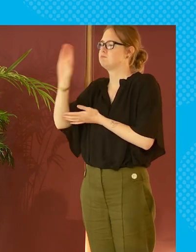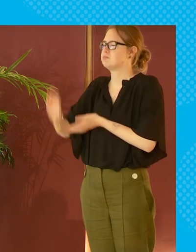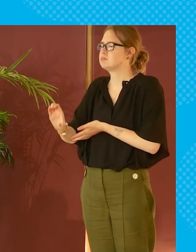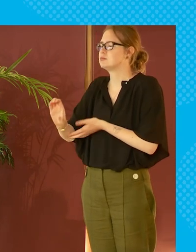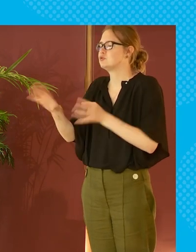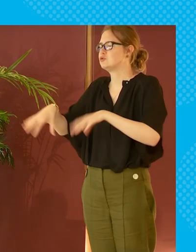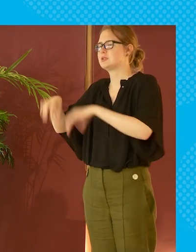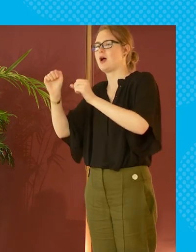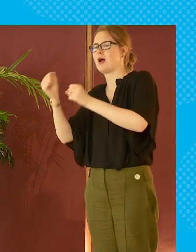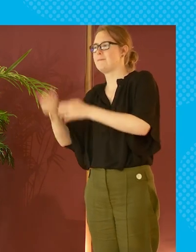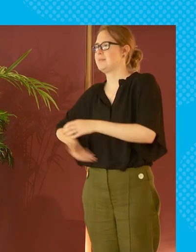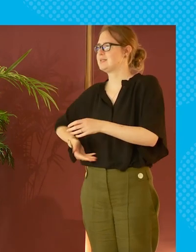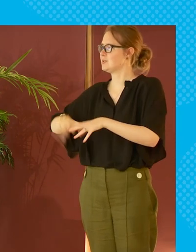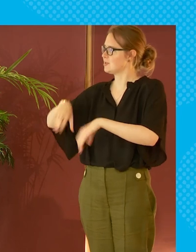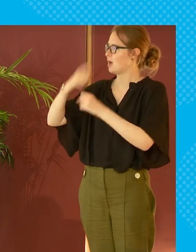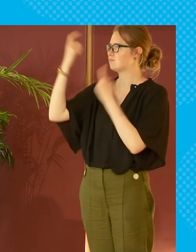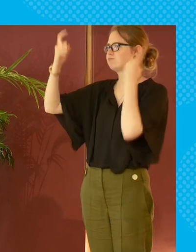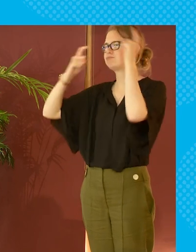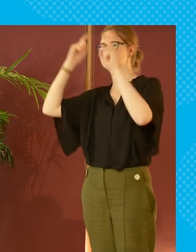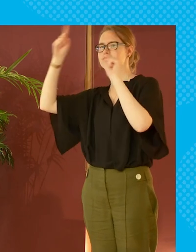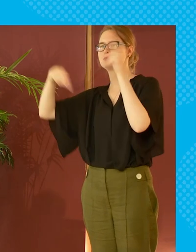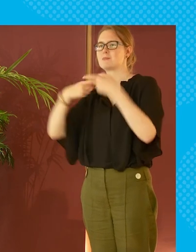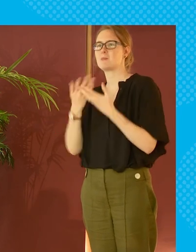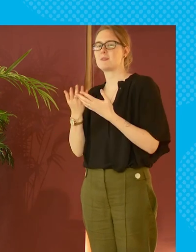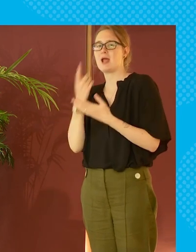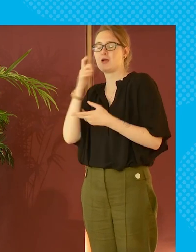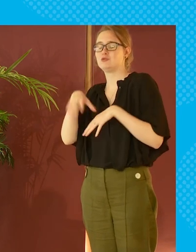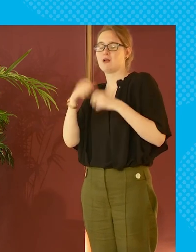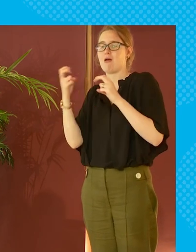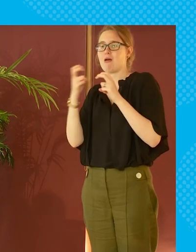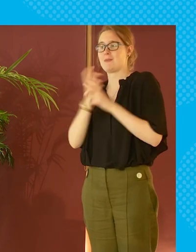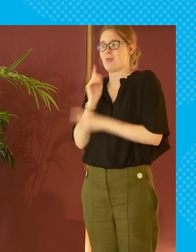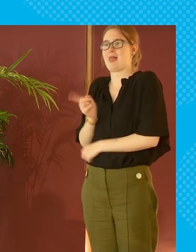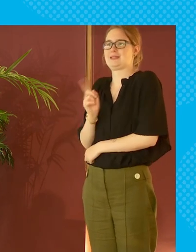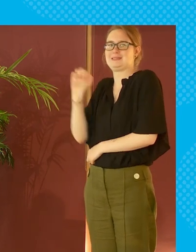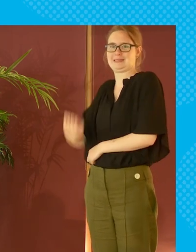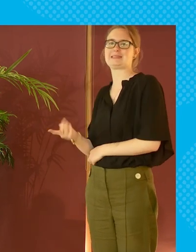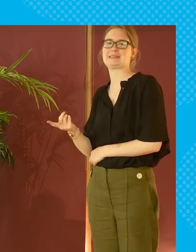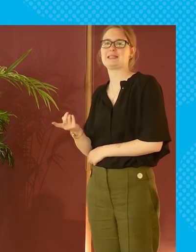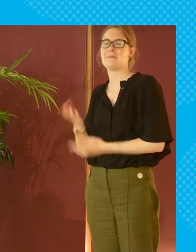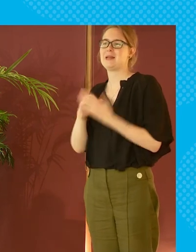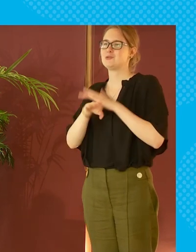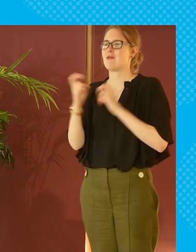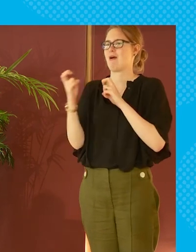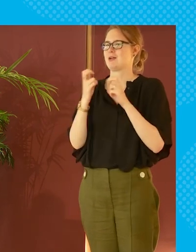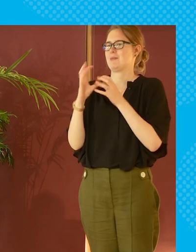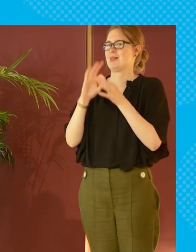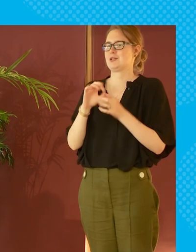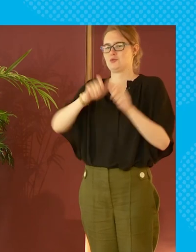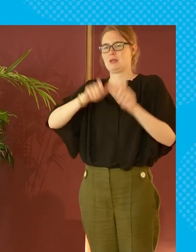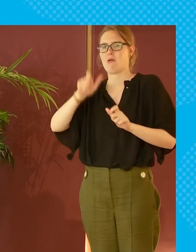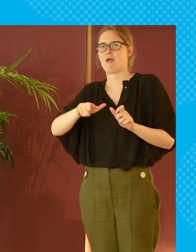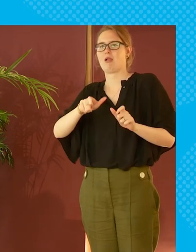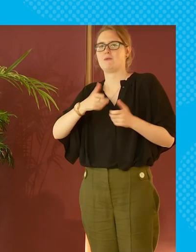money to spark business to spark innovation like i can get into an argument about that but getting into an